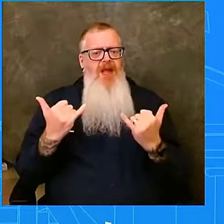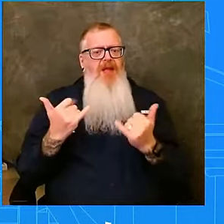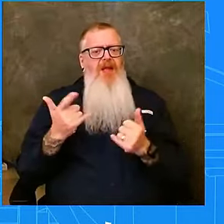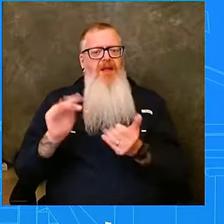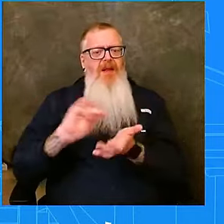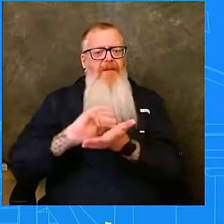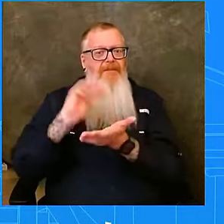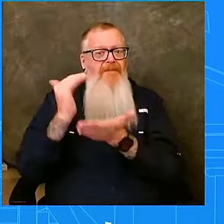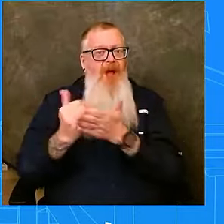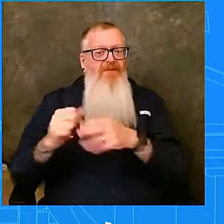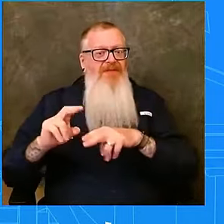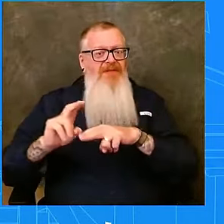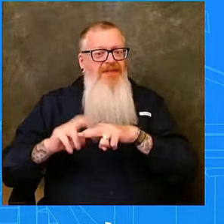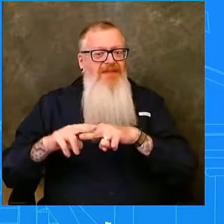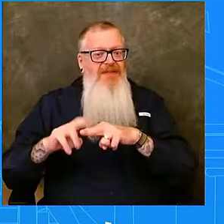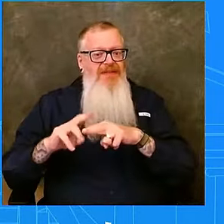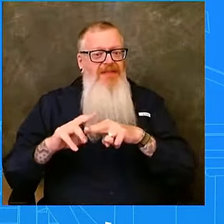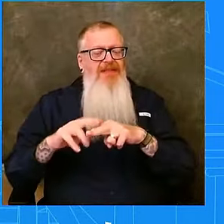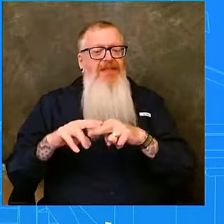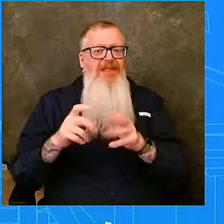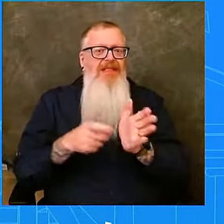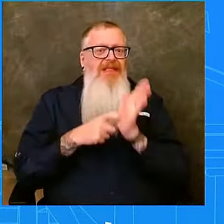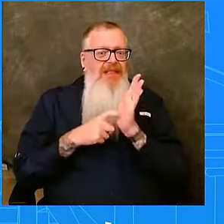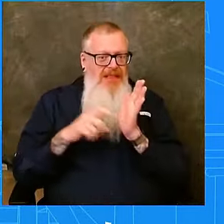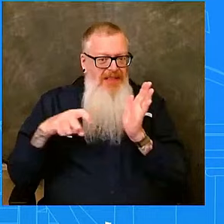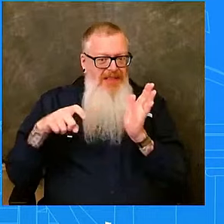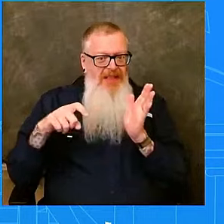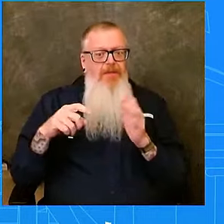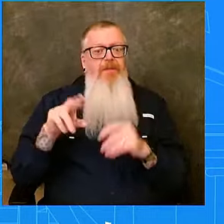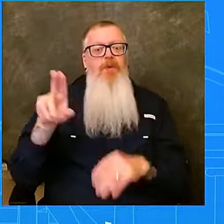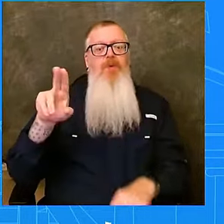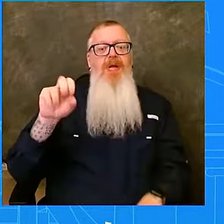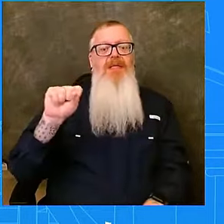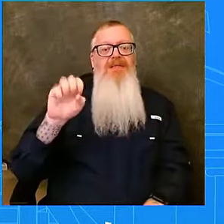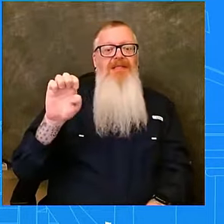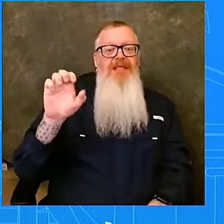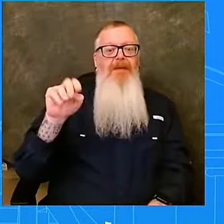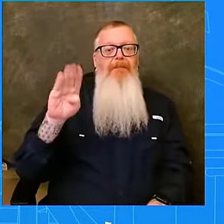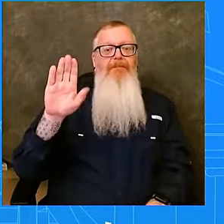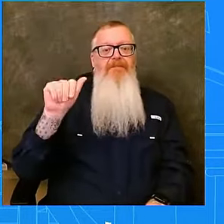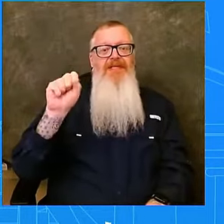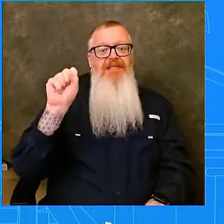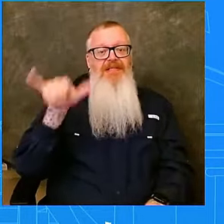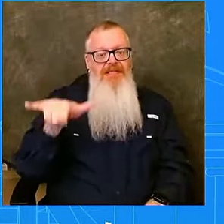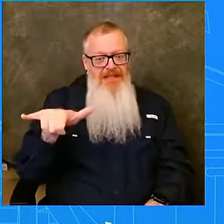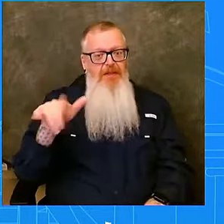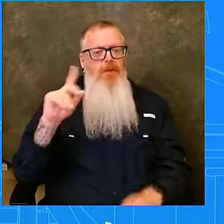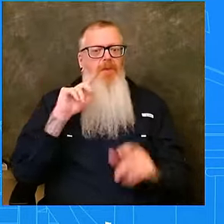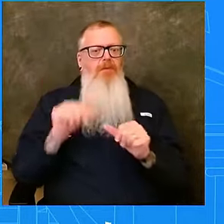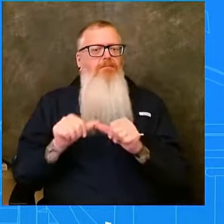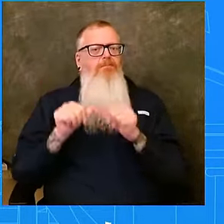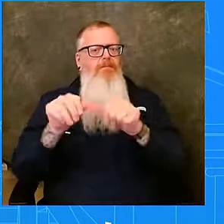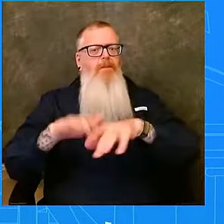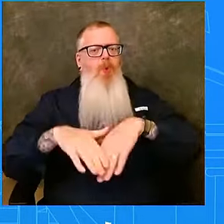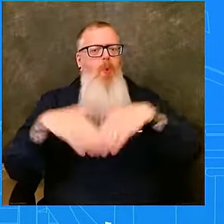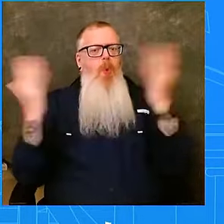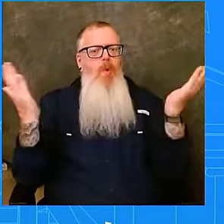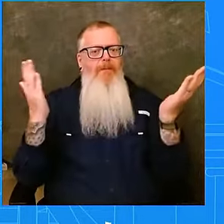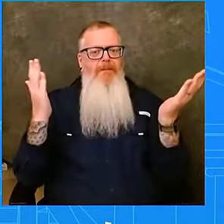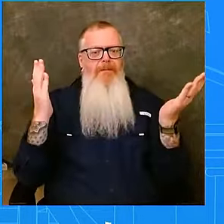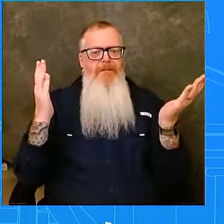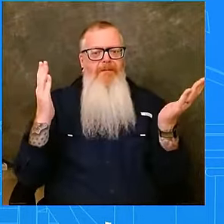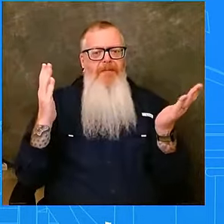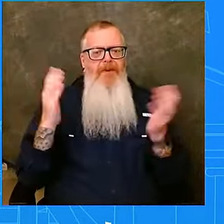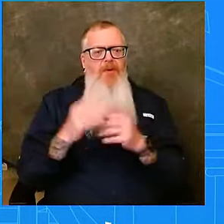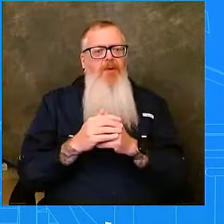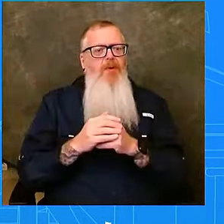Beirut remains open and can help Americans who need emergency passports or other documentation. We urge Americans